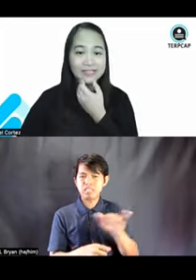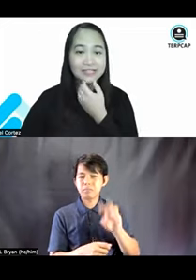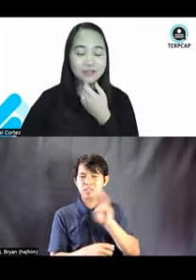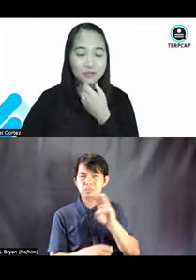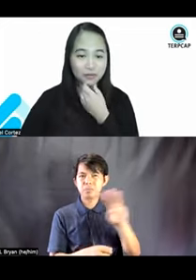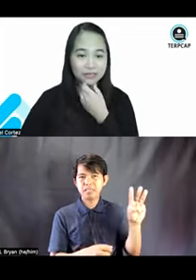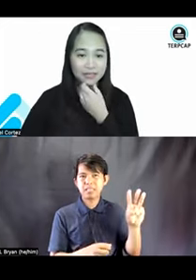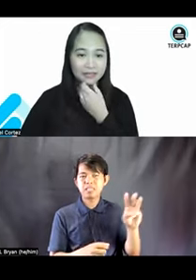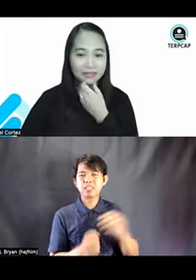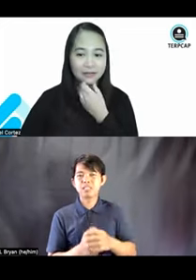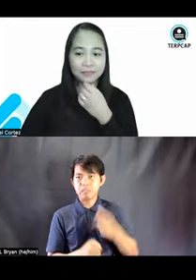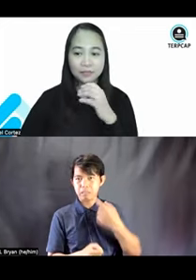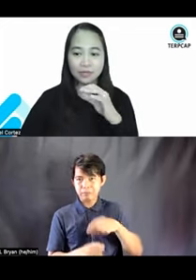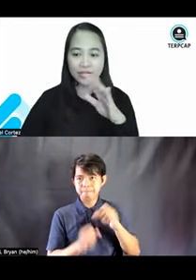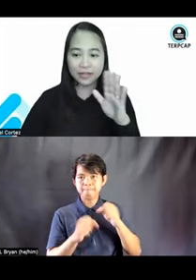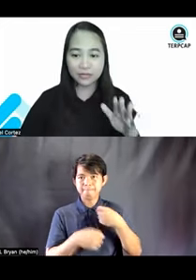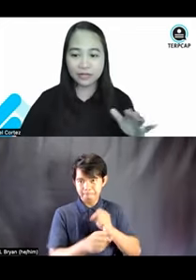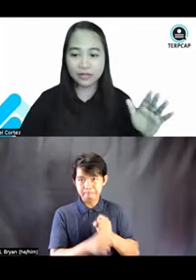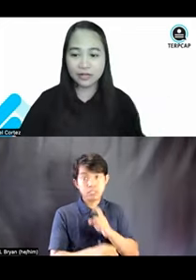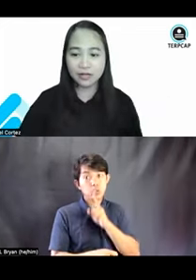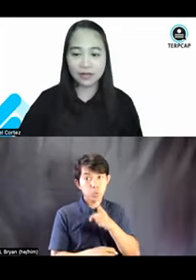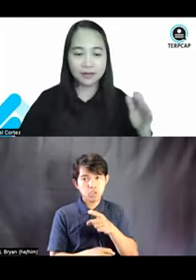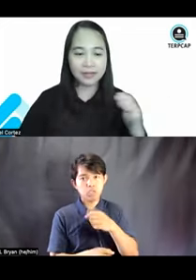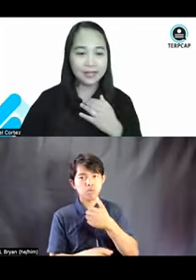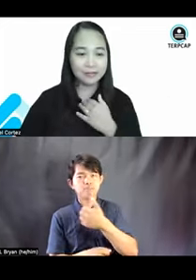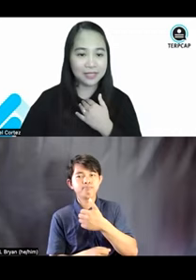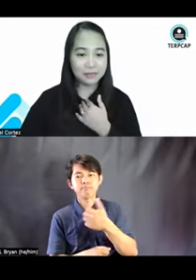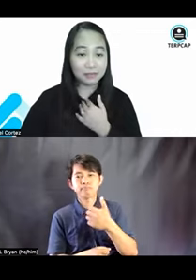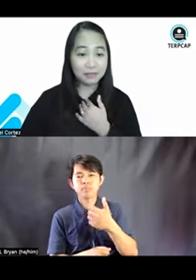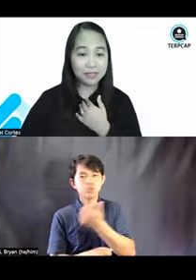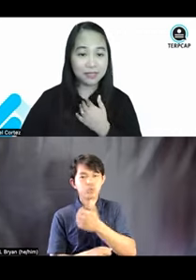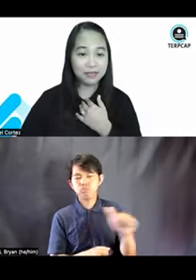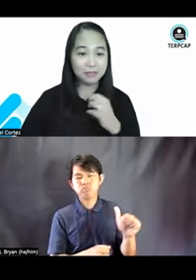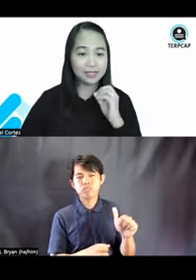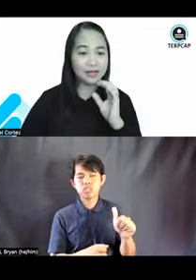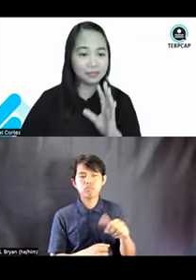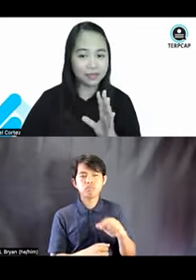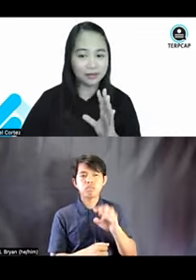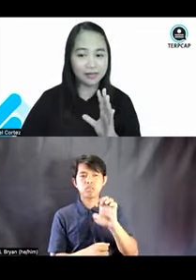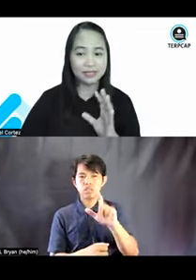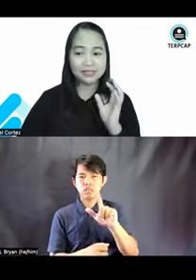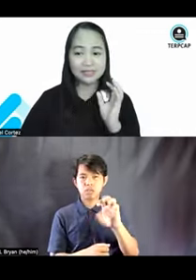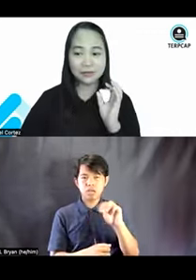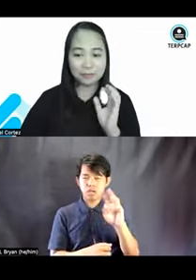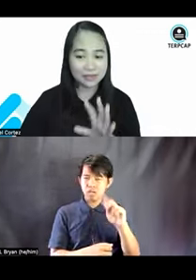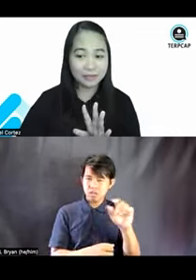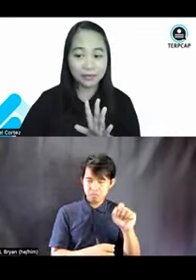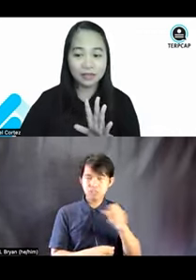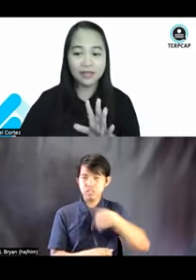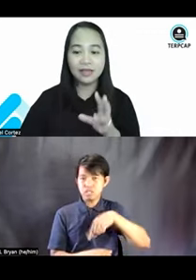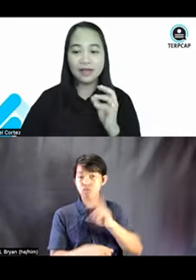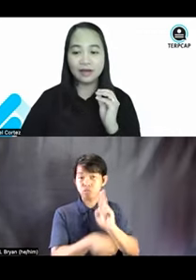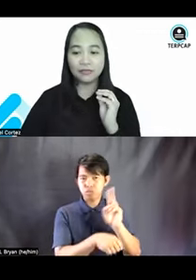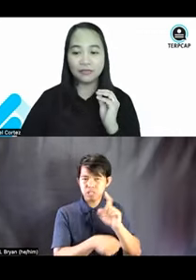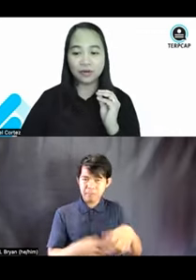let's ensure that whichever elements that we will be putting out there, it is compatible